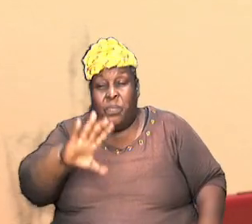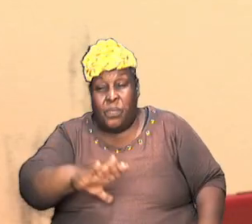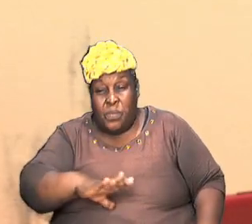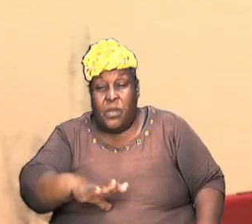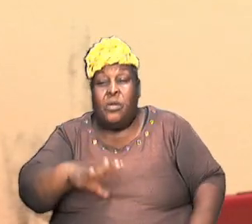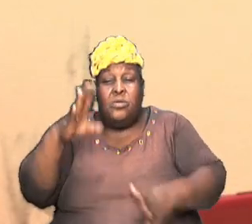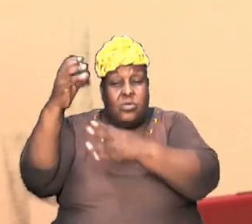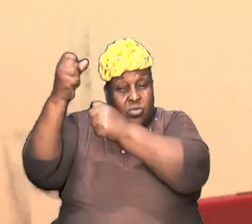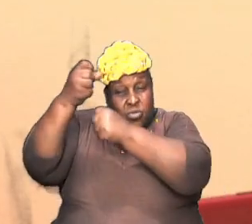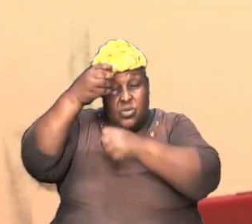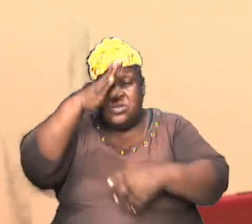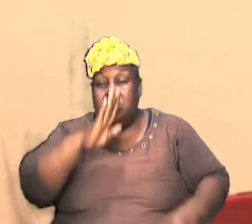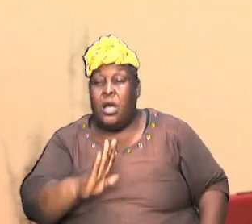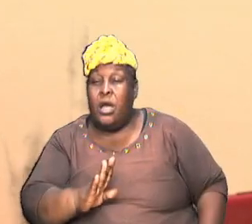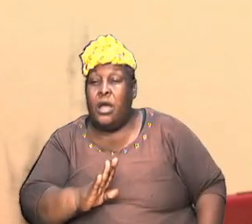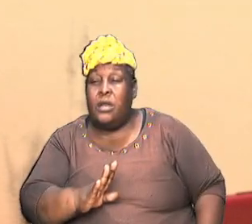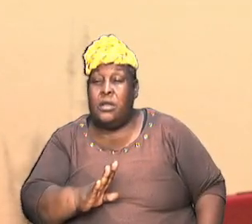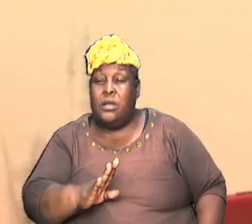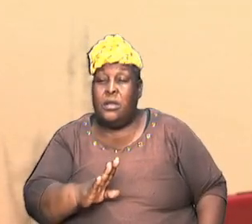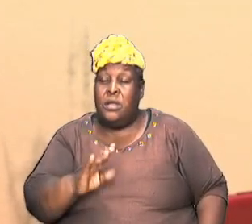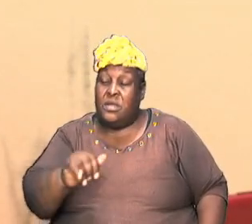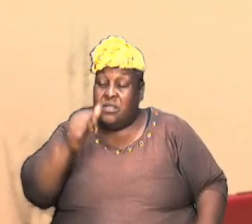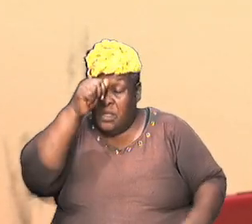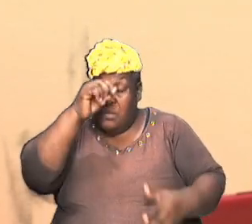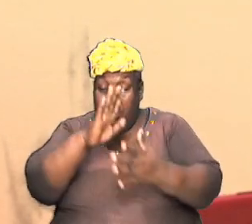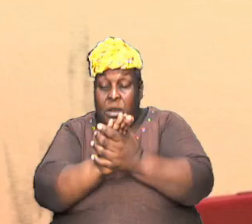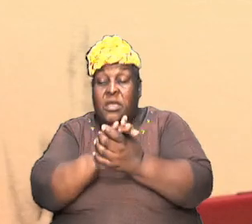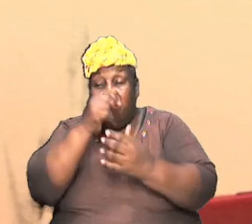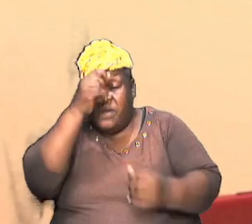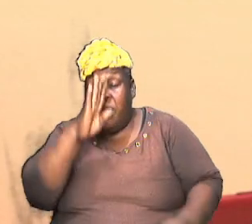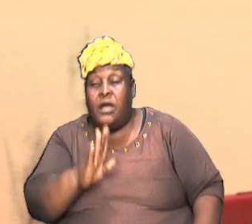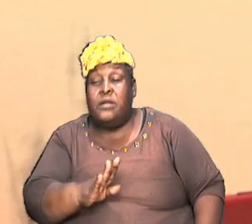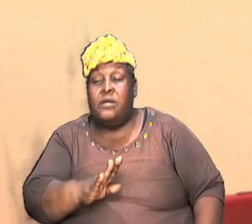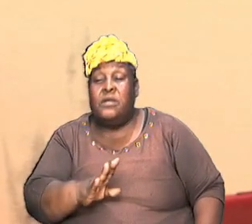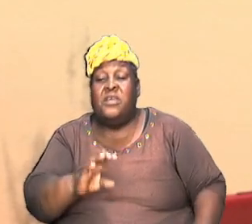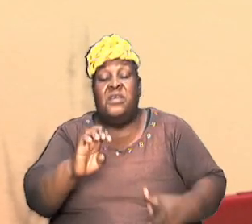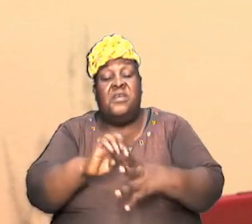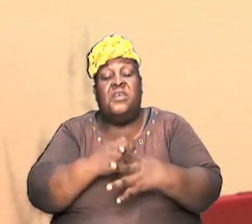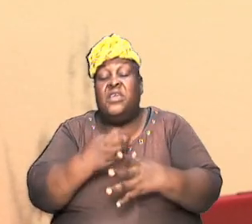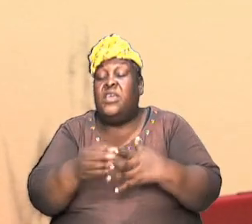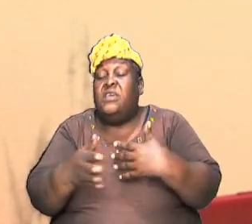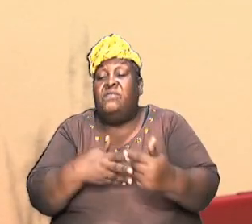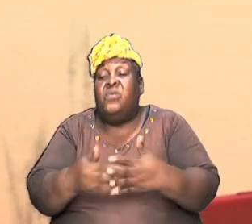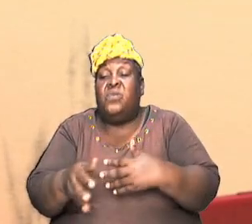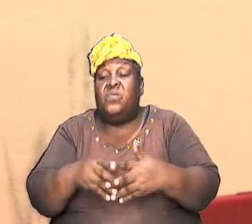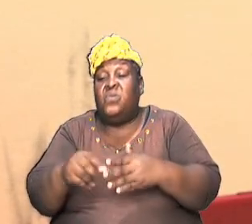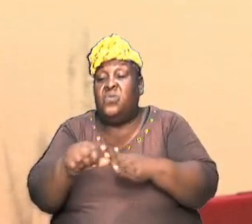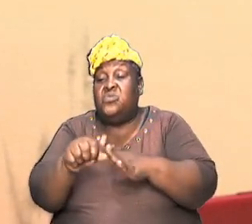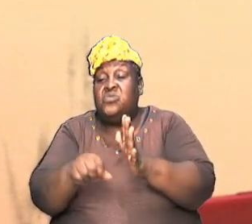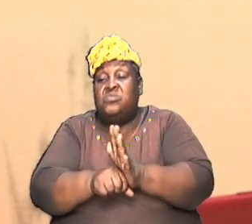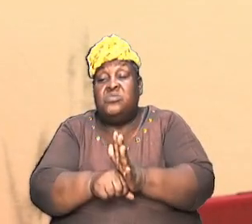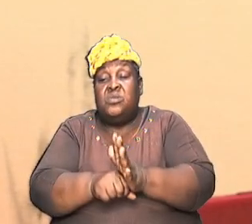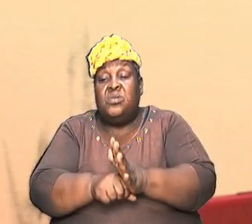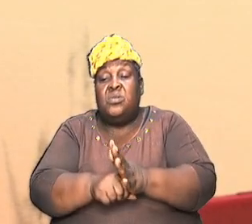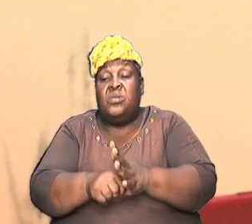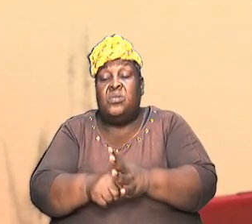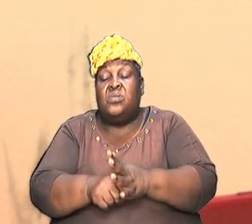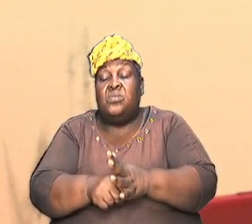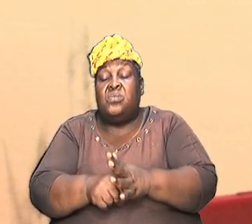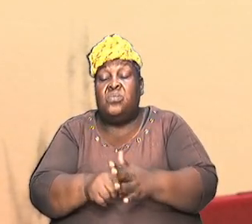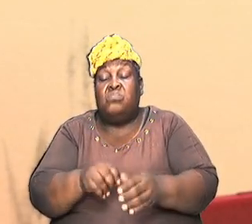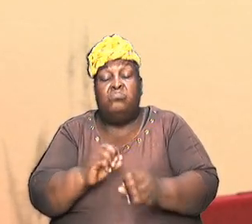trusted God that believed God and so even though the scriptures did not say it there and then